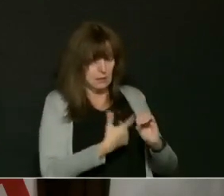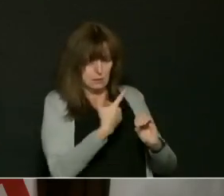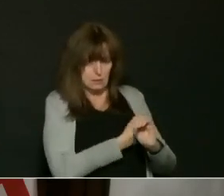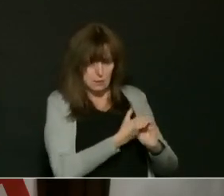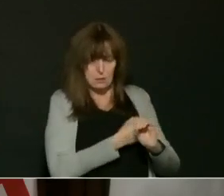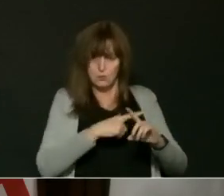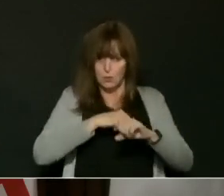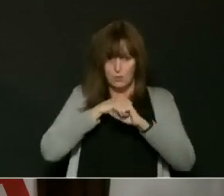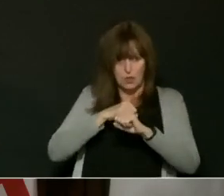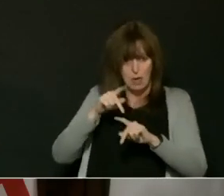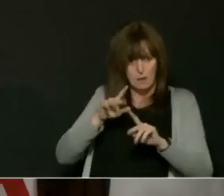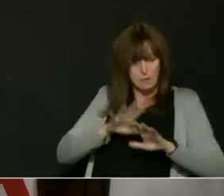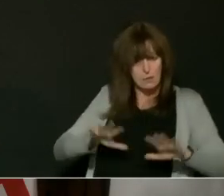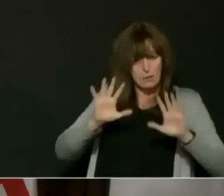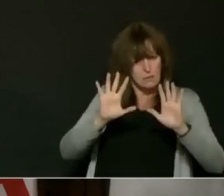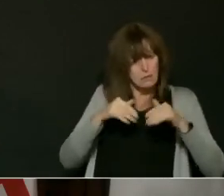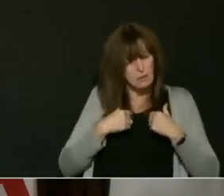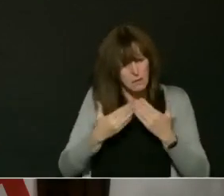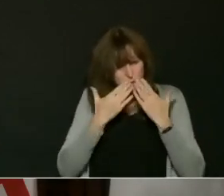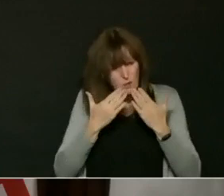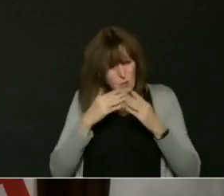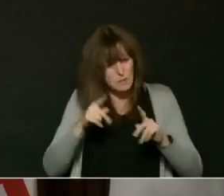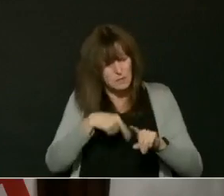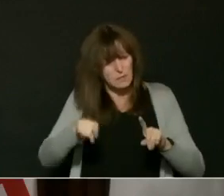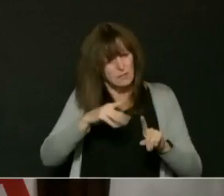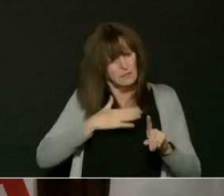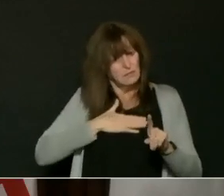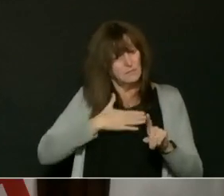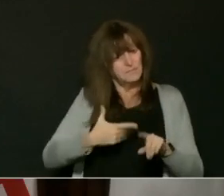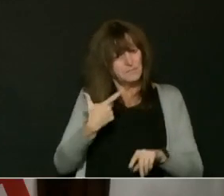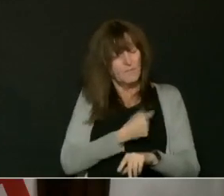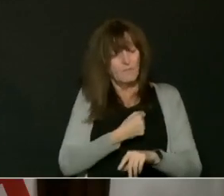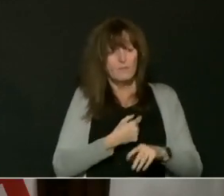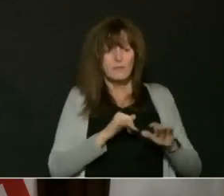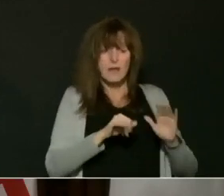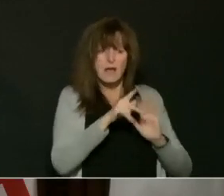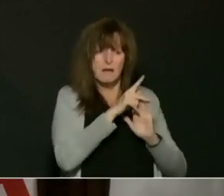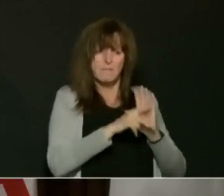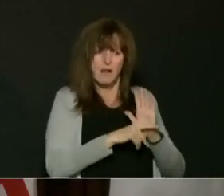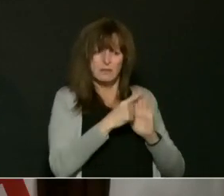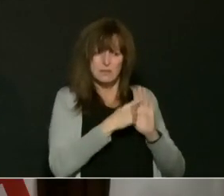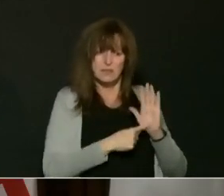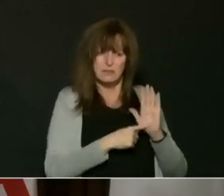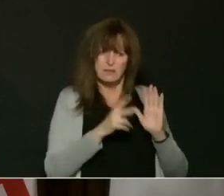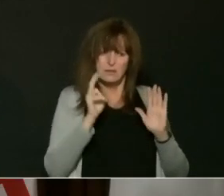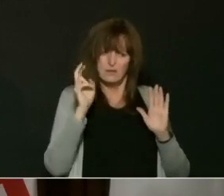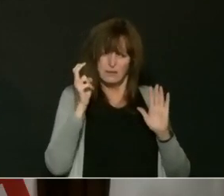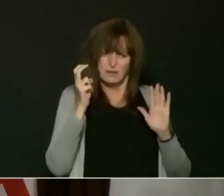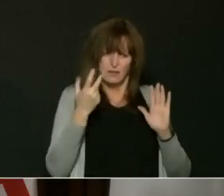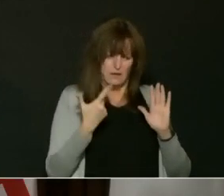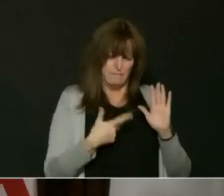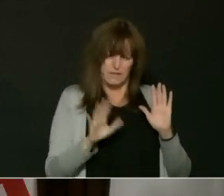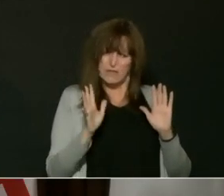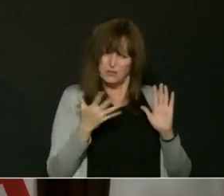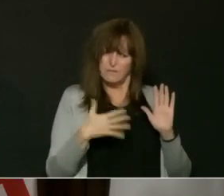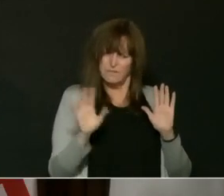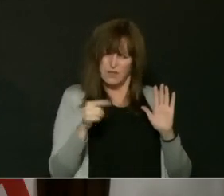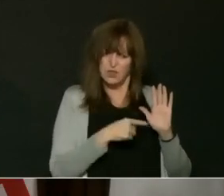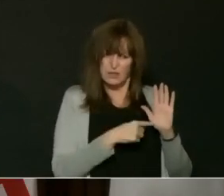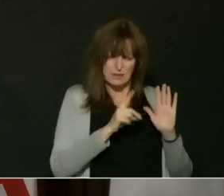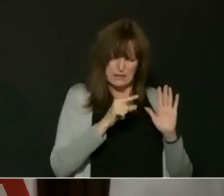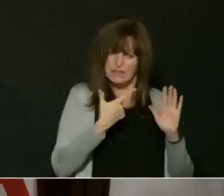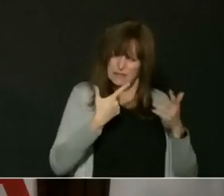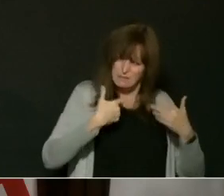vaccinated, but they have served their purpose to protect us. And as any public health measure, they have to be removed in a